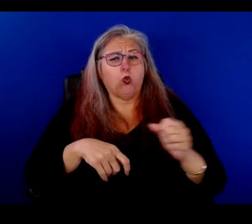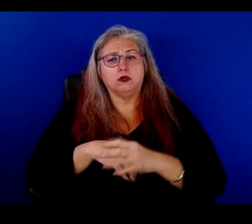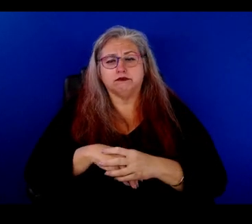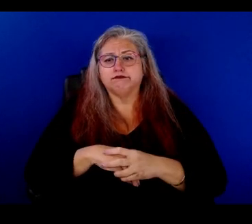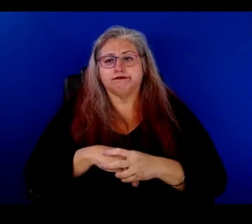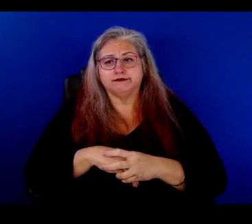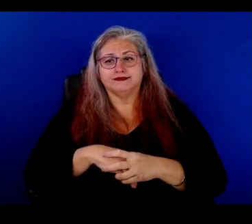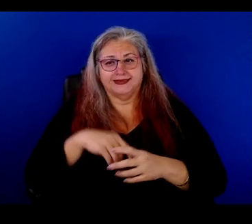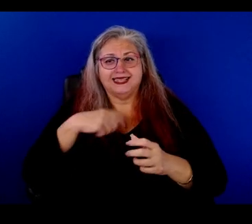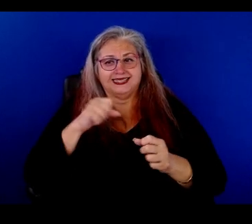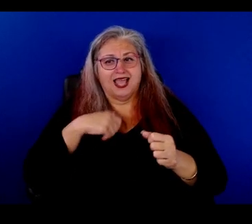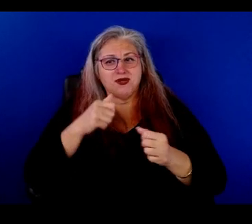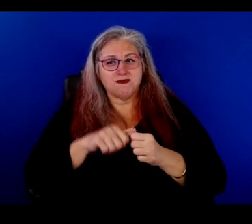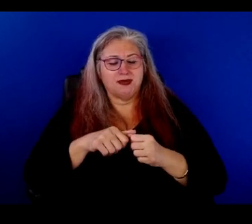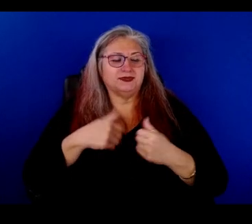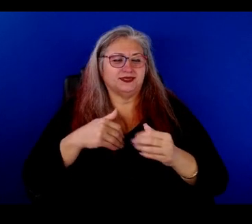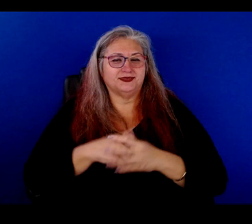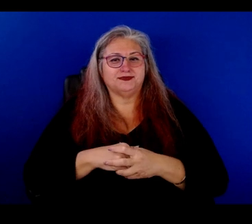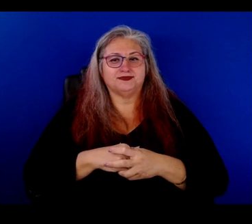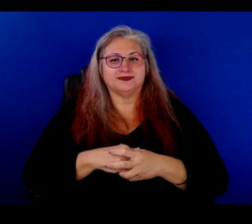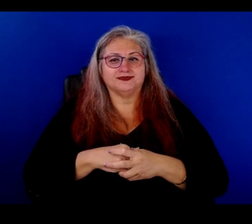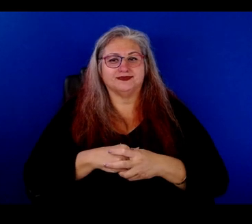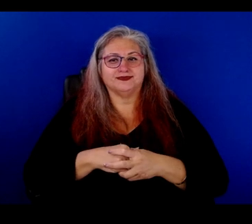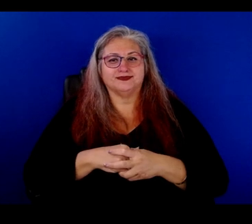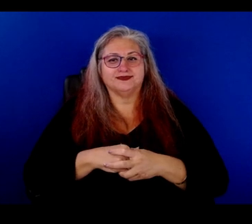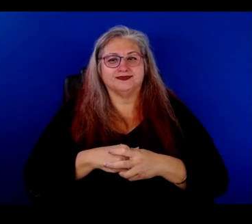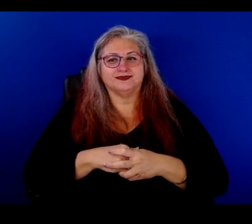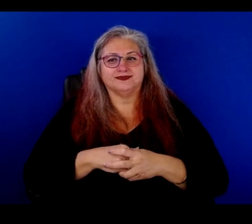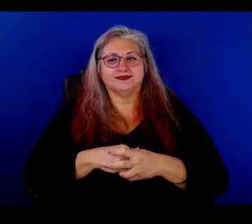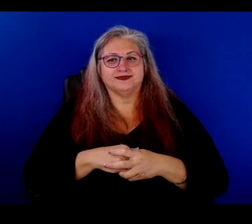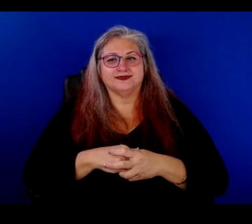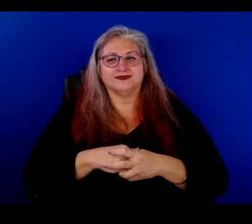Yeah. Remember aquellos tiempos. Aquellos tiempos.